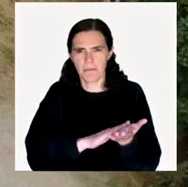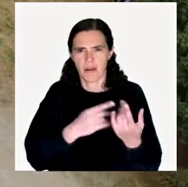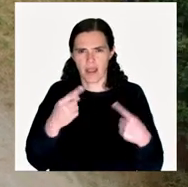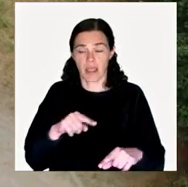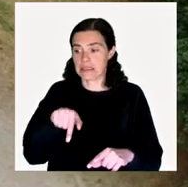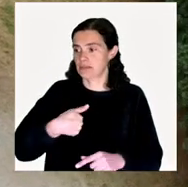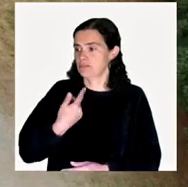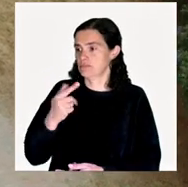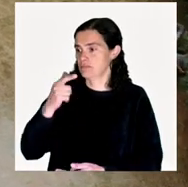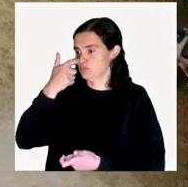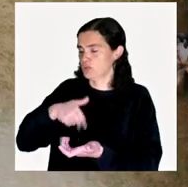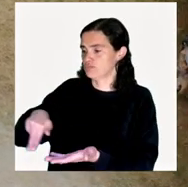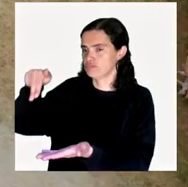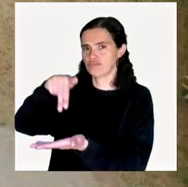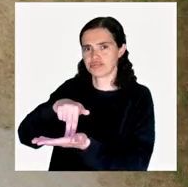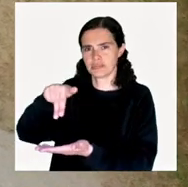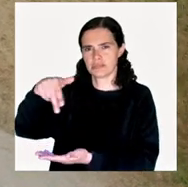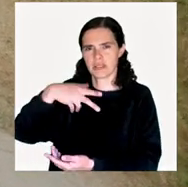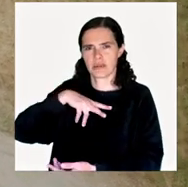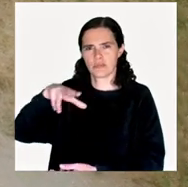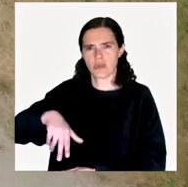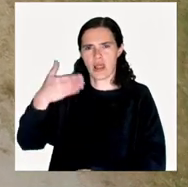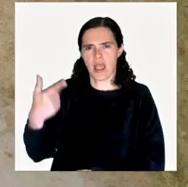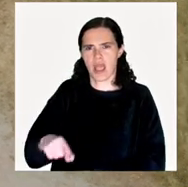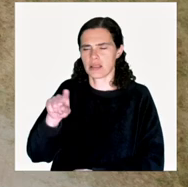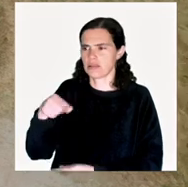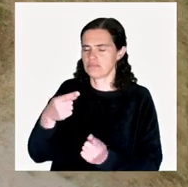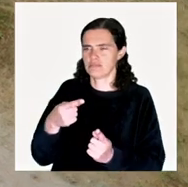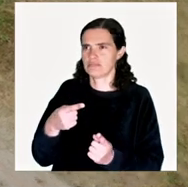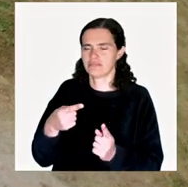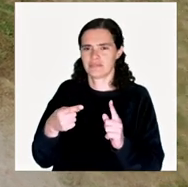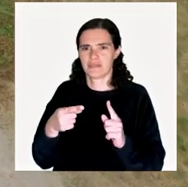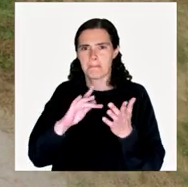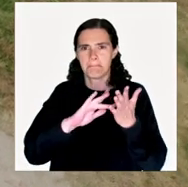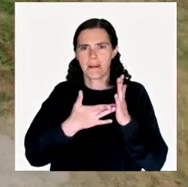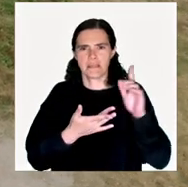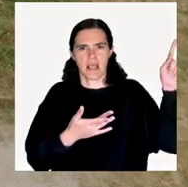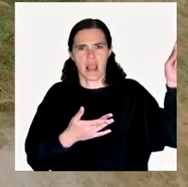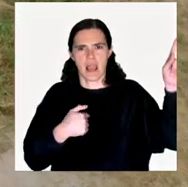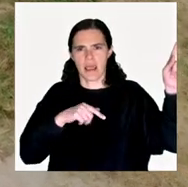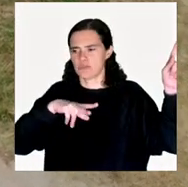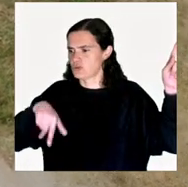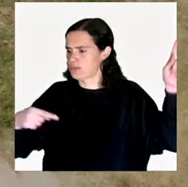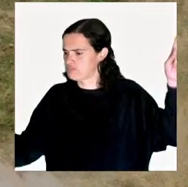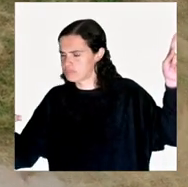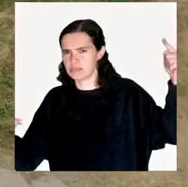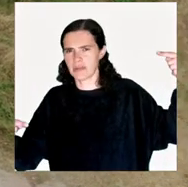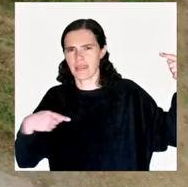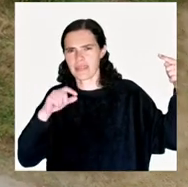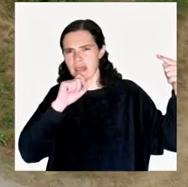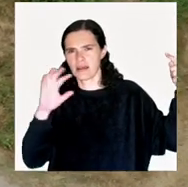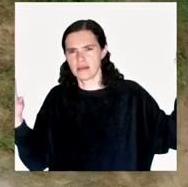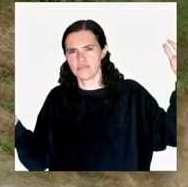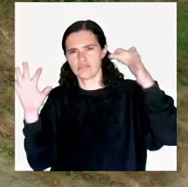history. So, standing here in Portugal, on the other side of Brazil,